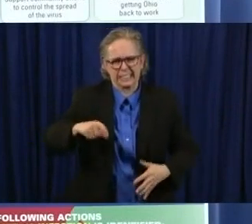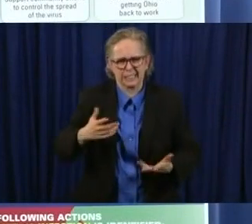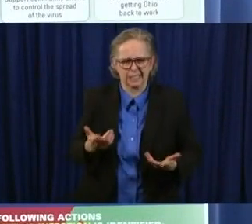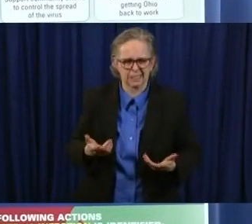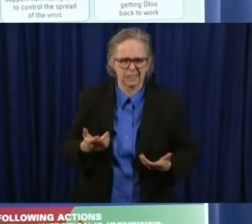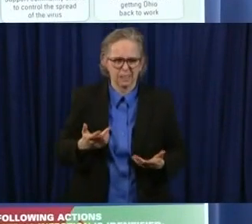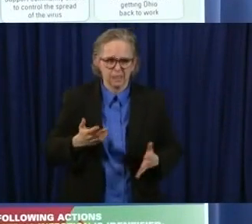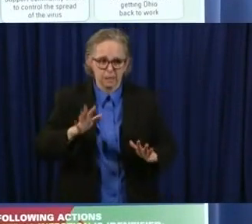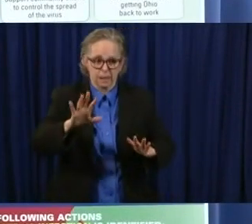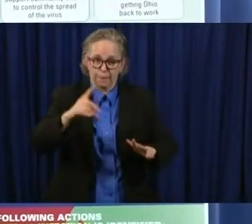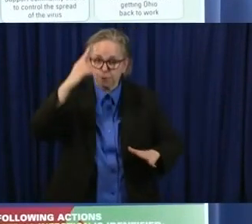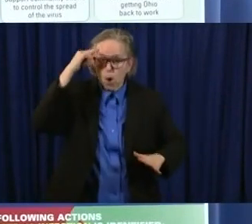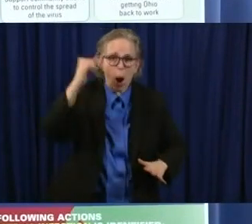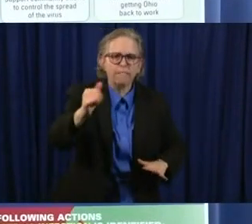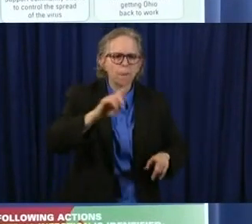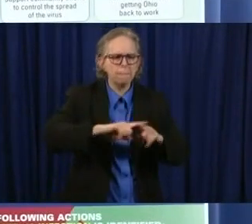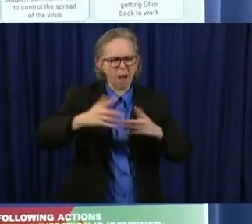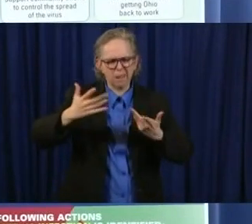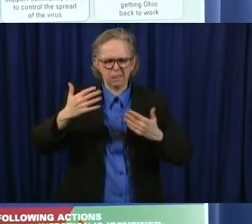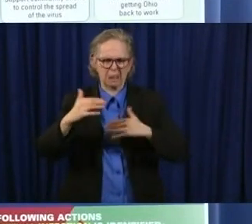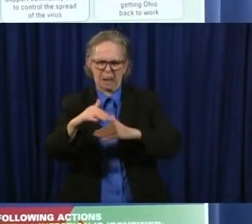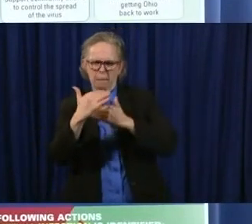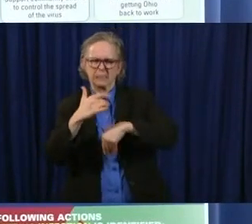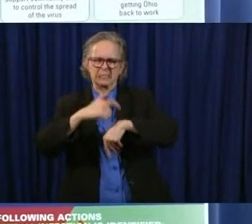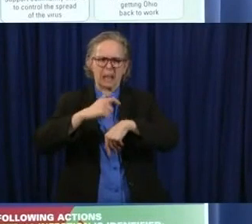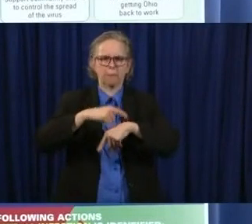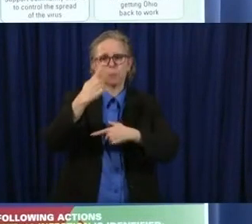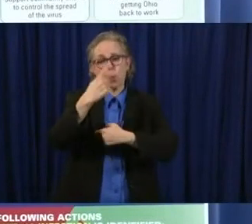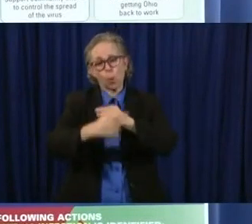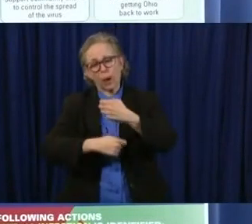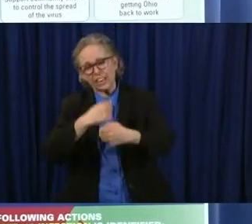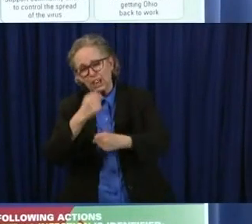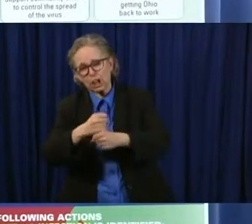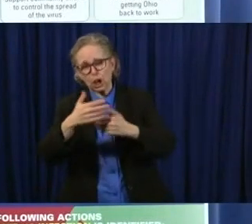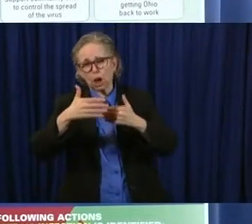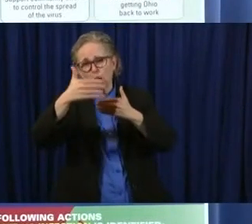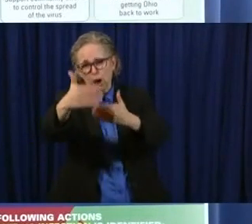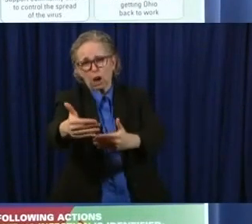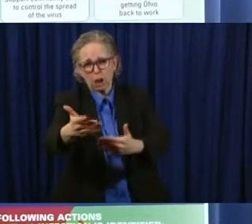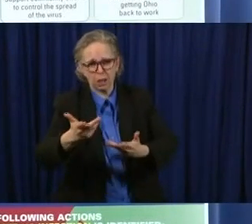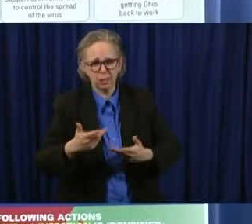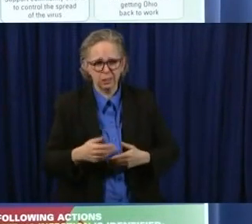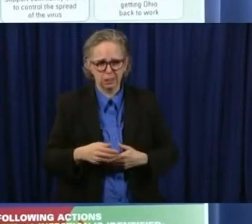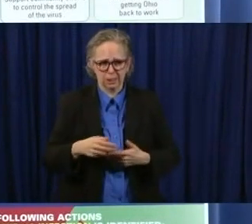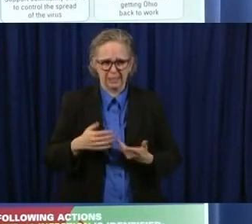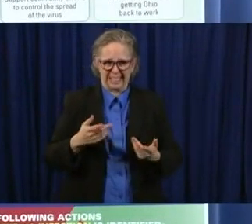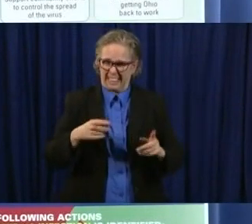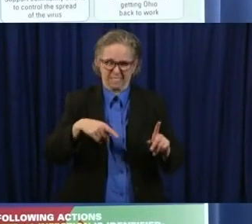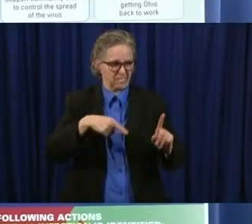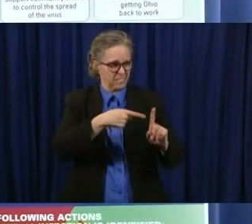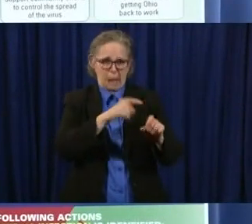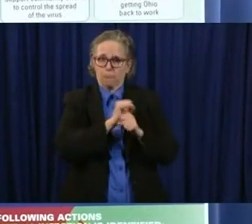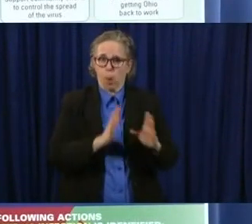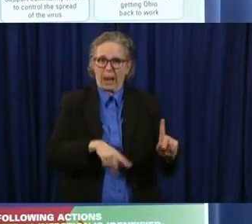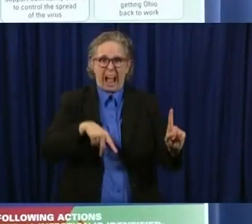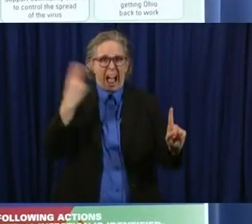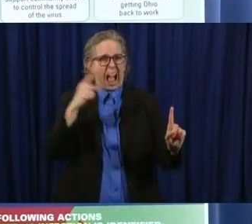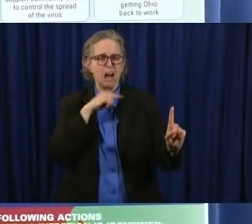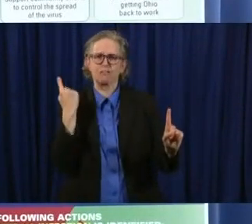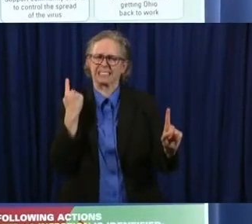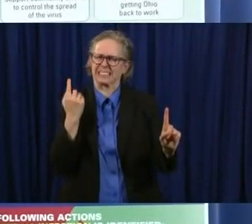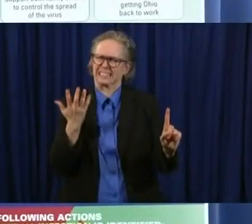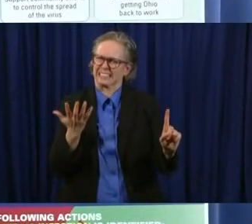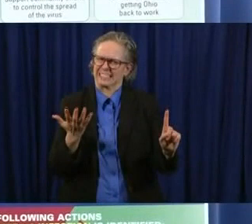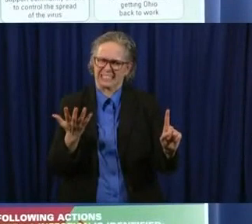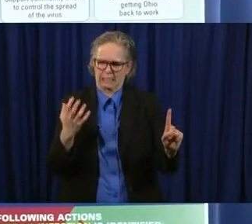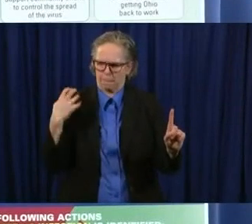um you know is at a higher risk than some of the other employees and so we would hope that some of this gets worked